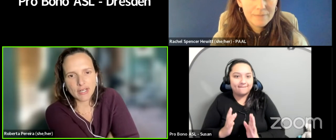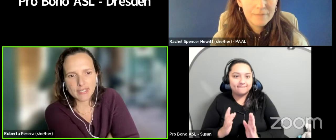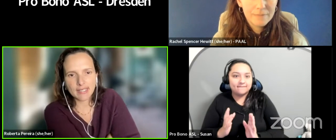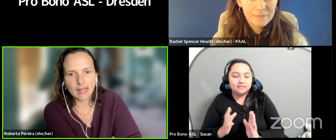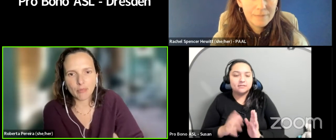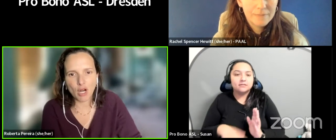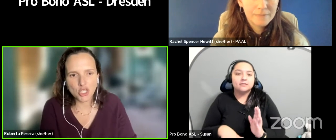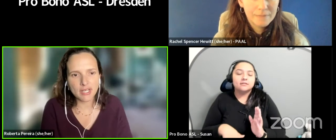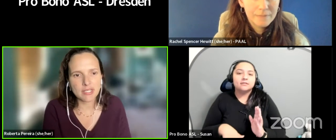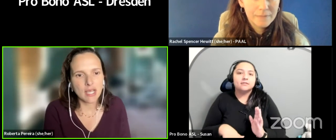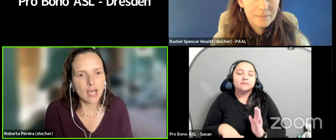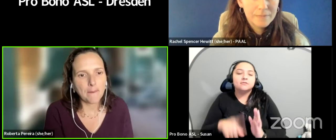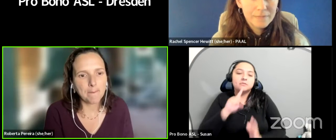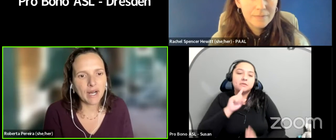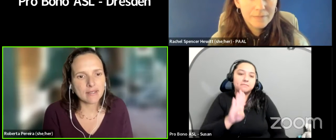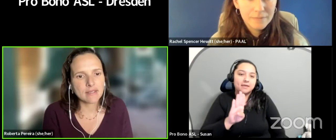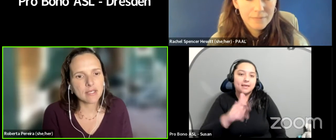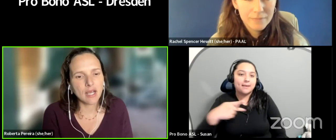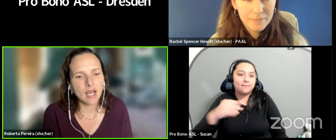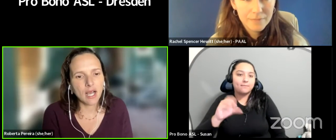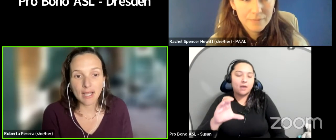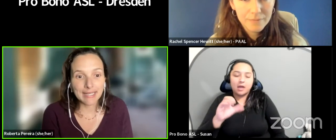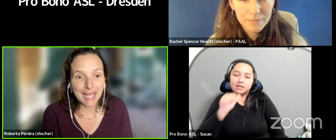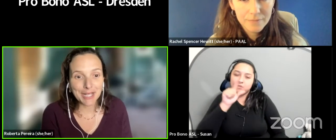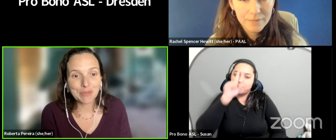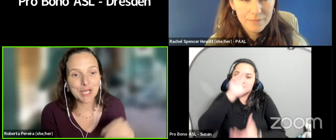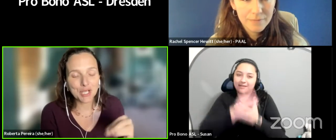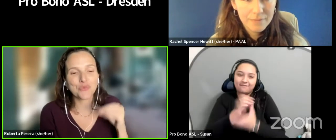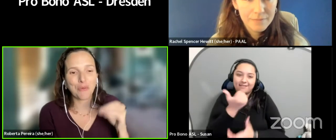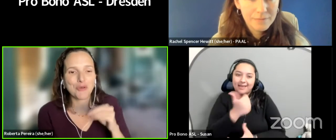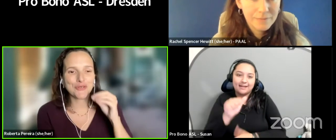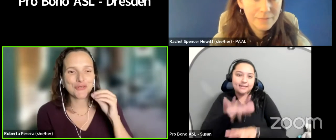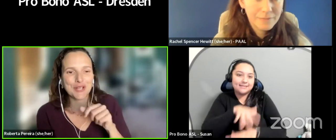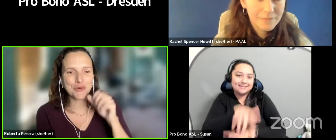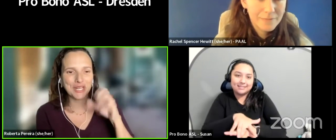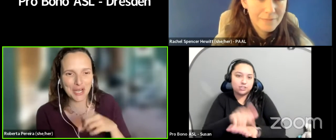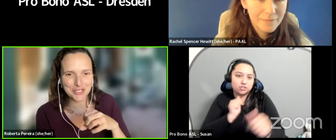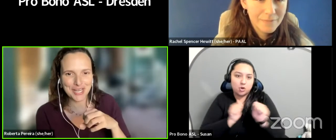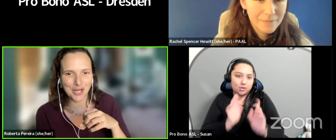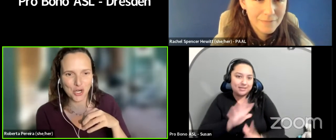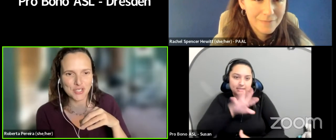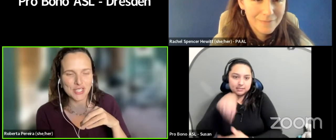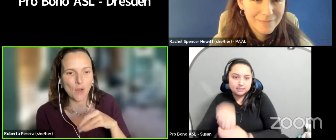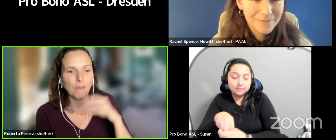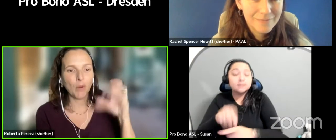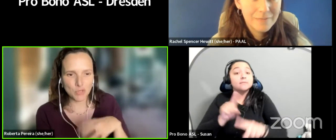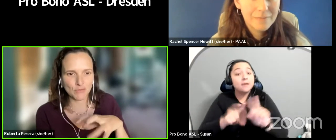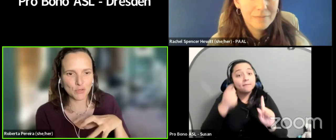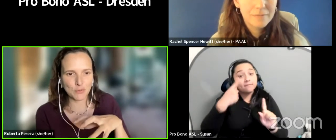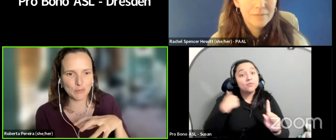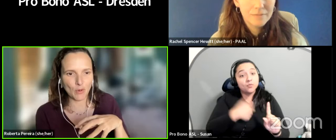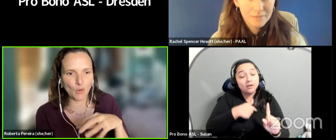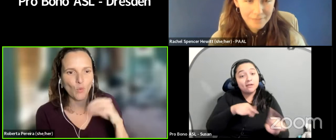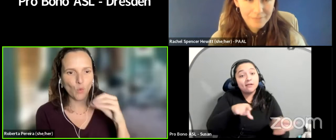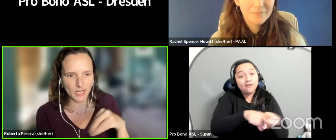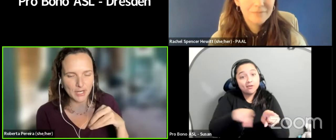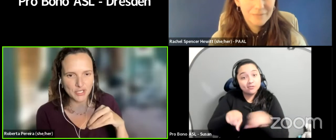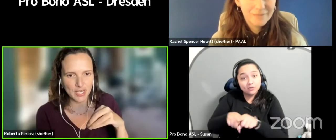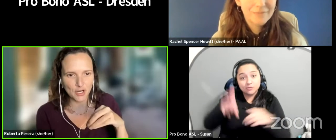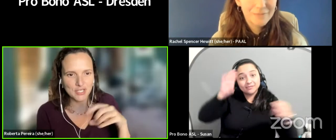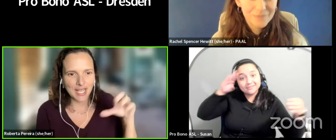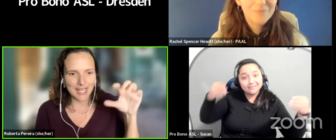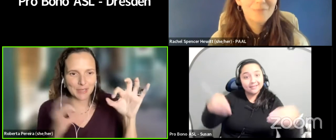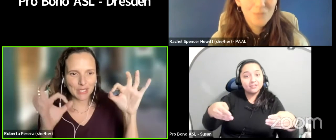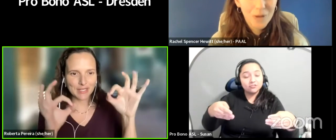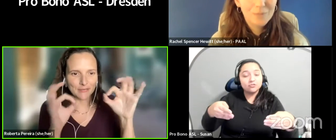artists in that project, but, uh, and then because we were also centering caretakers, most of those people were